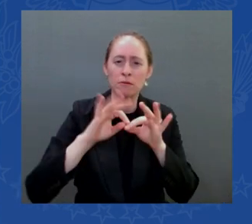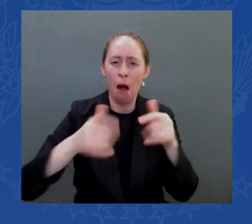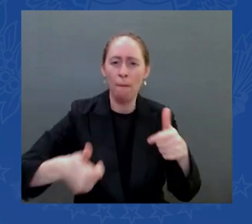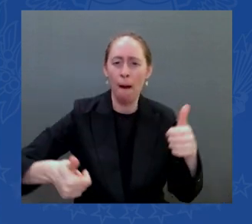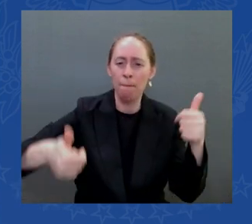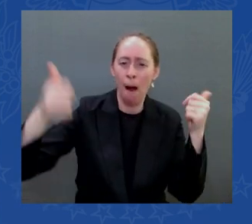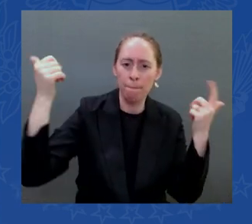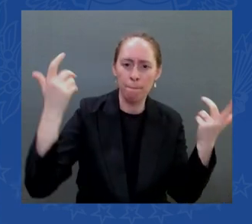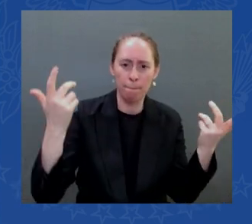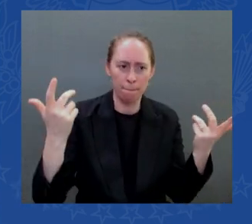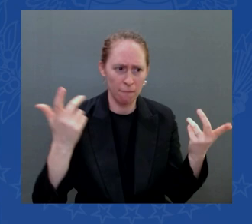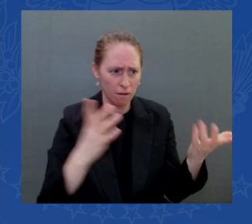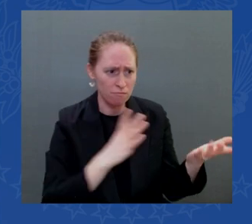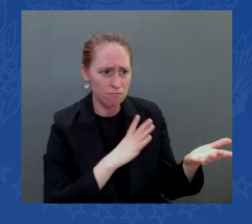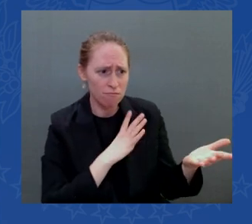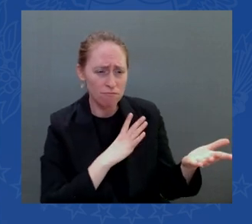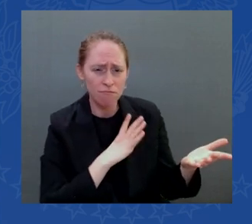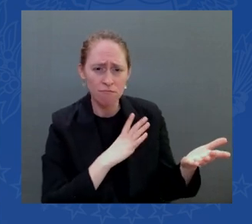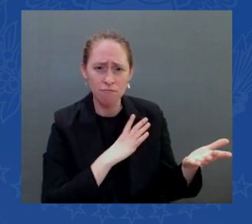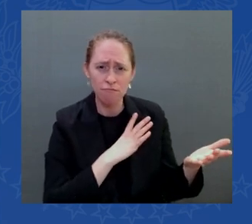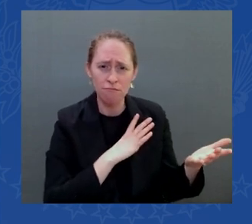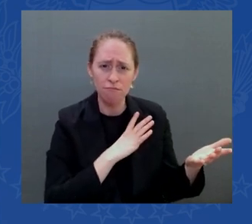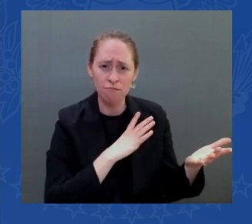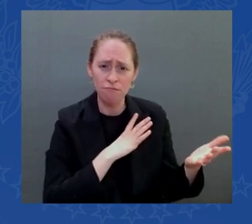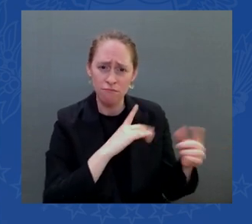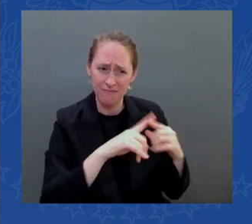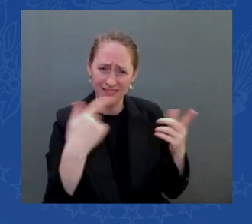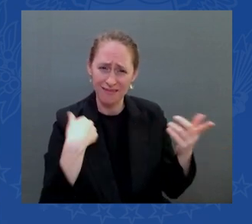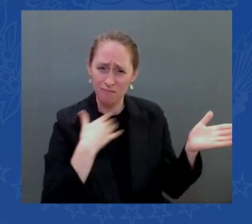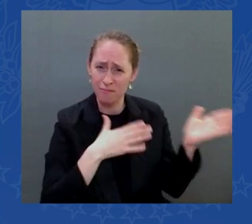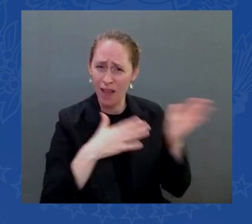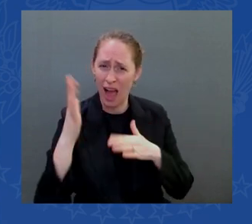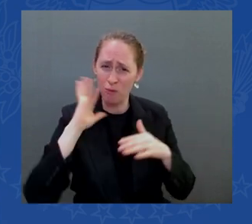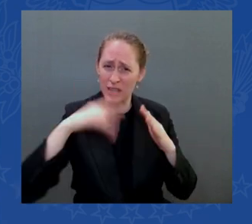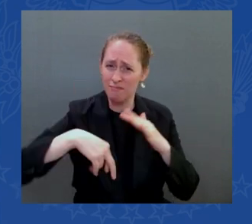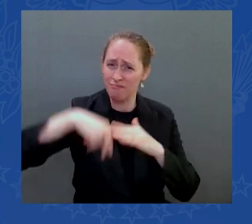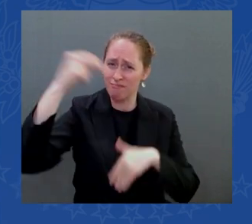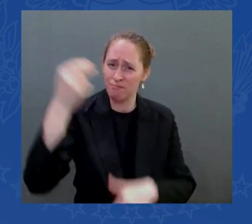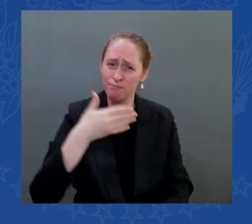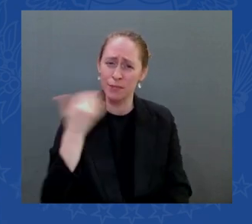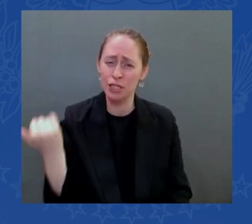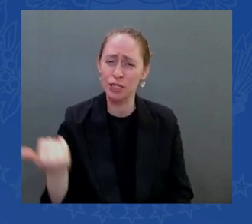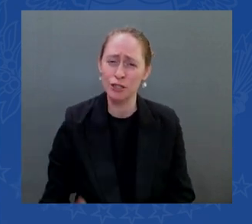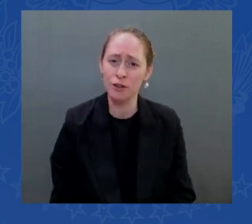created 7.9 million new jobs more jobs